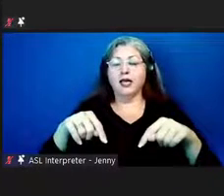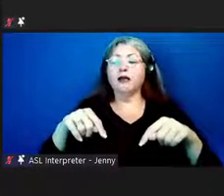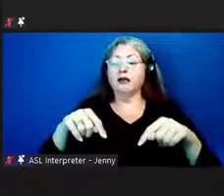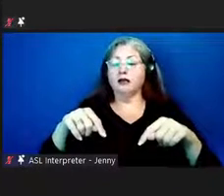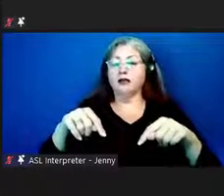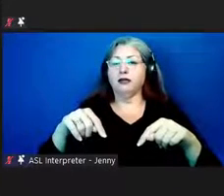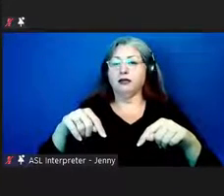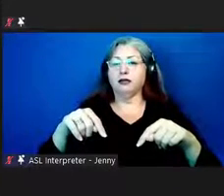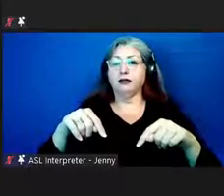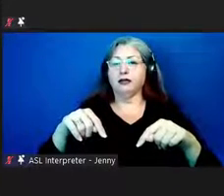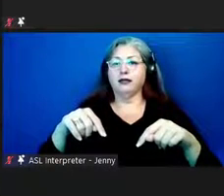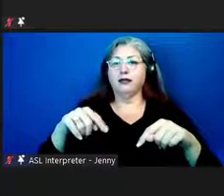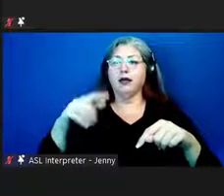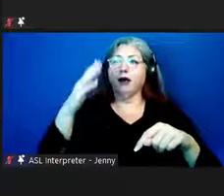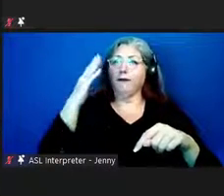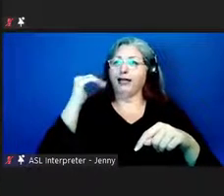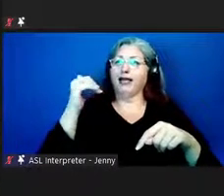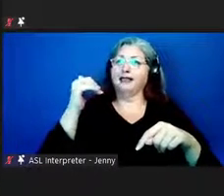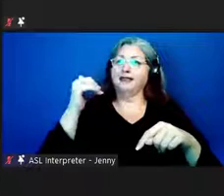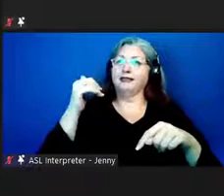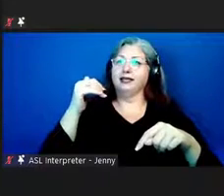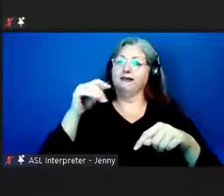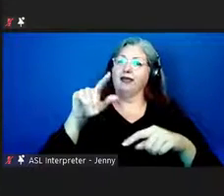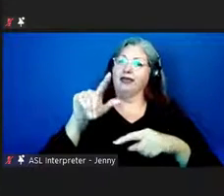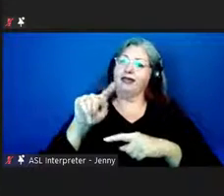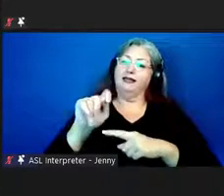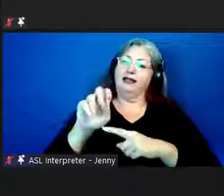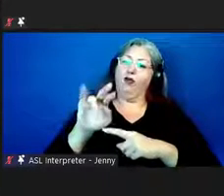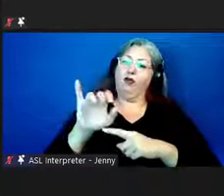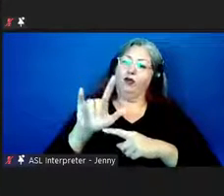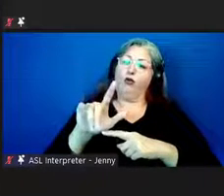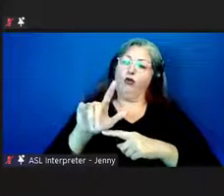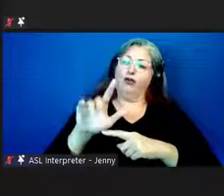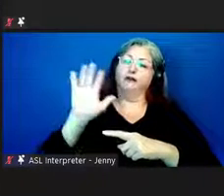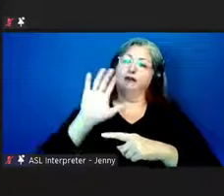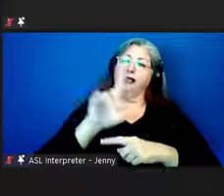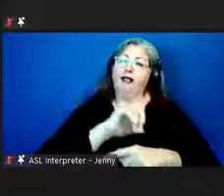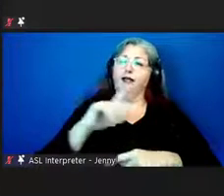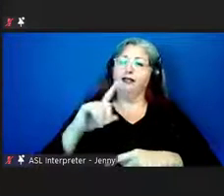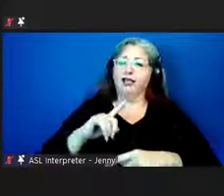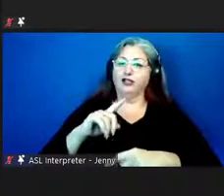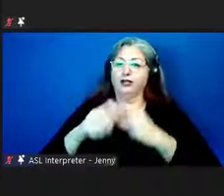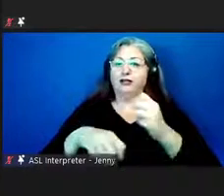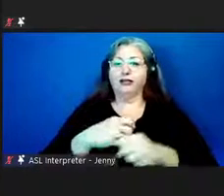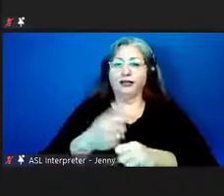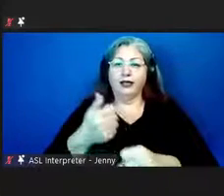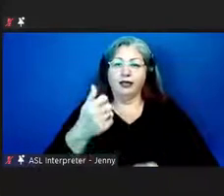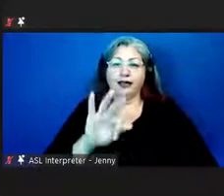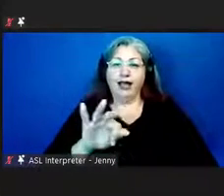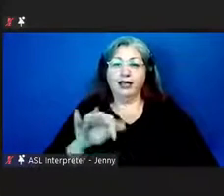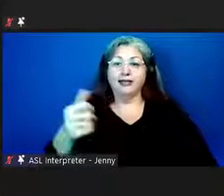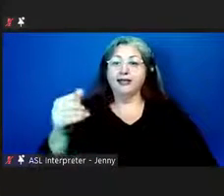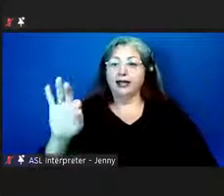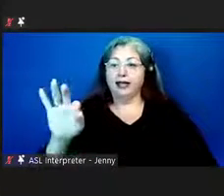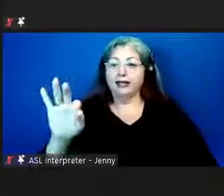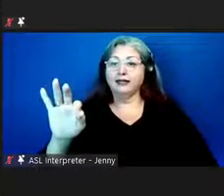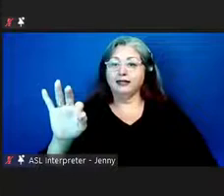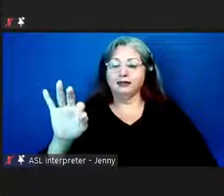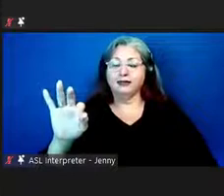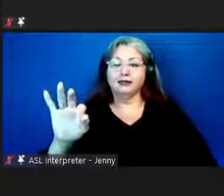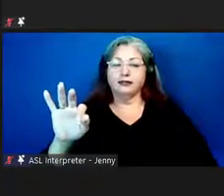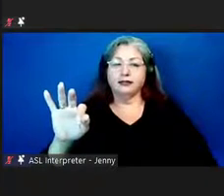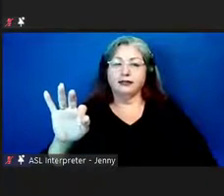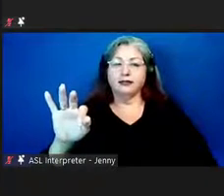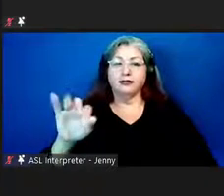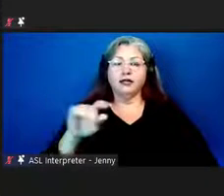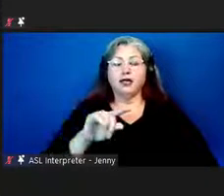uh because of the territorial legislature in 1919 uh when the